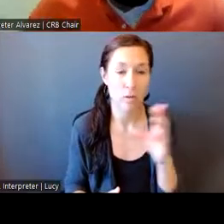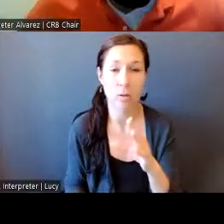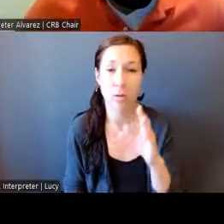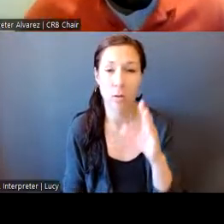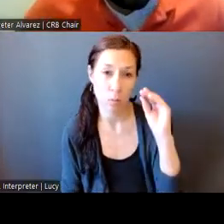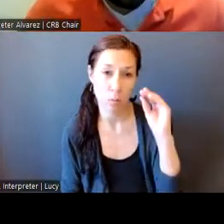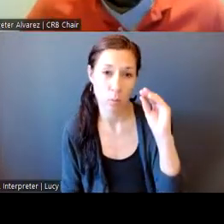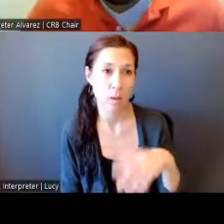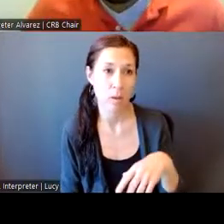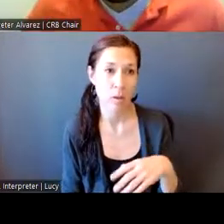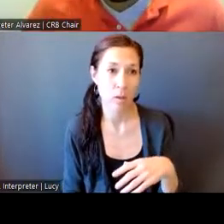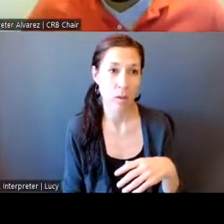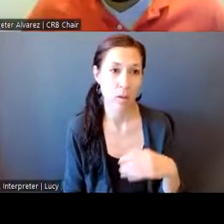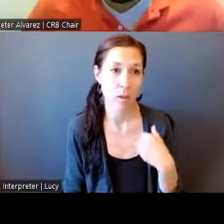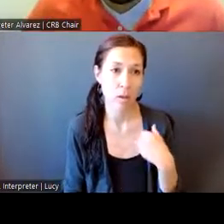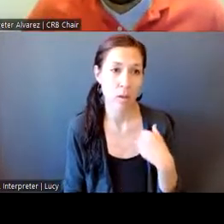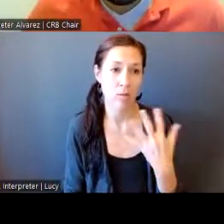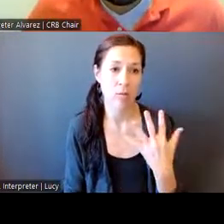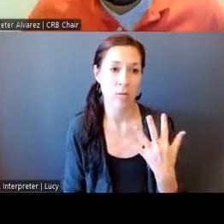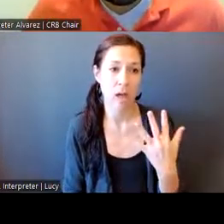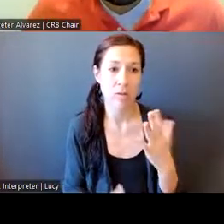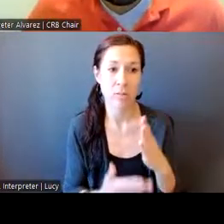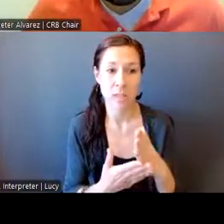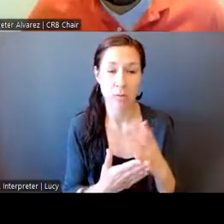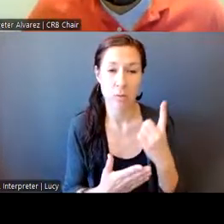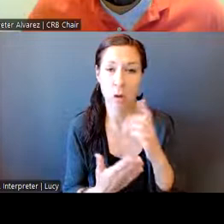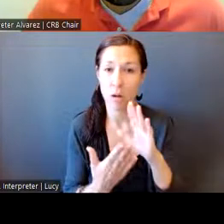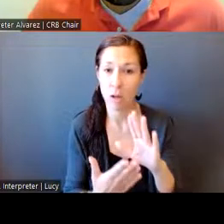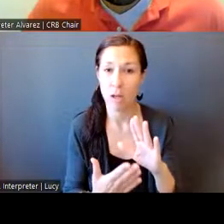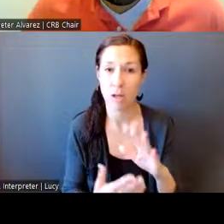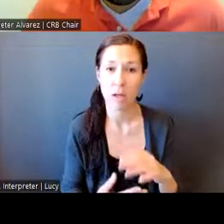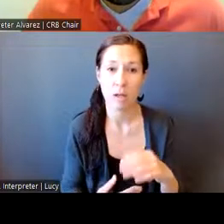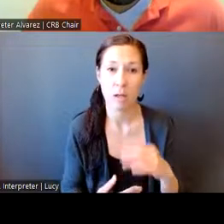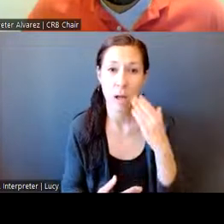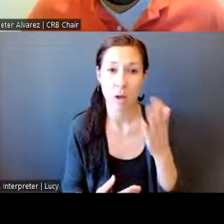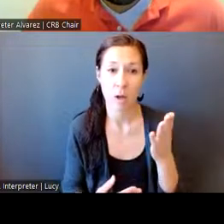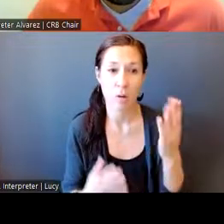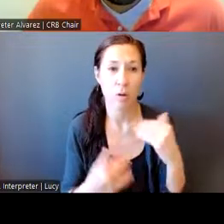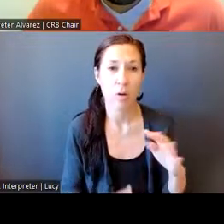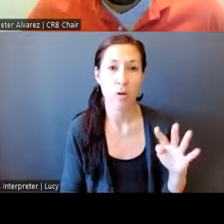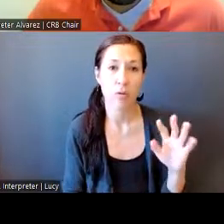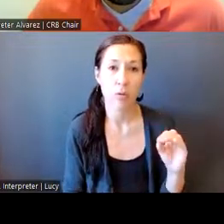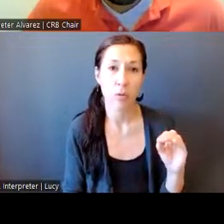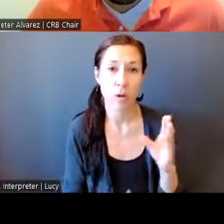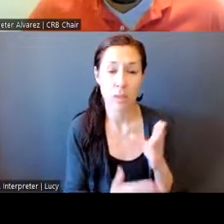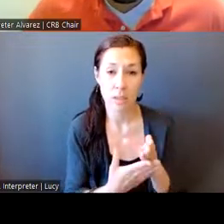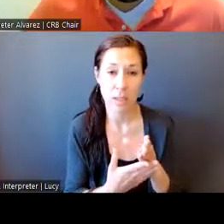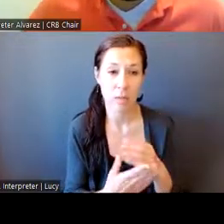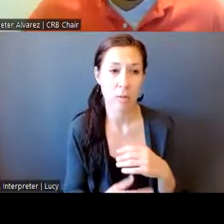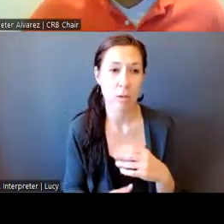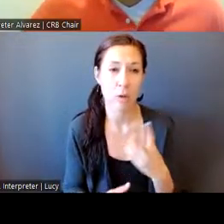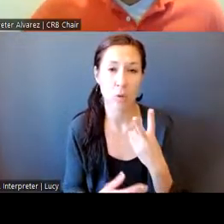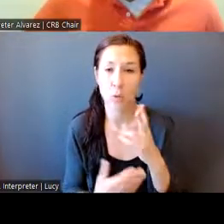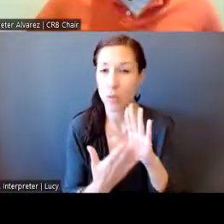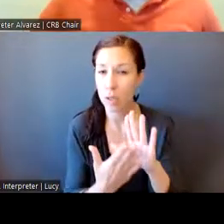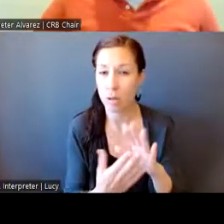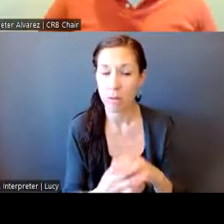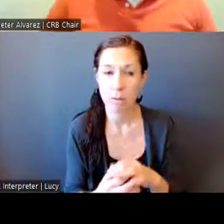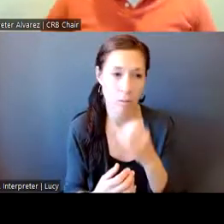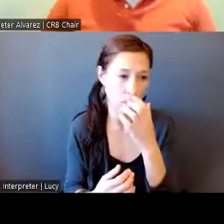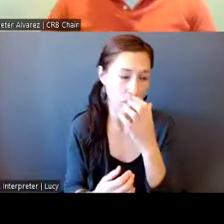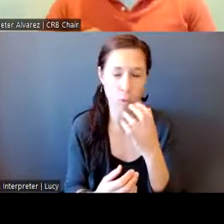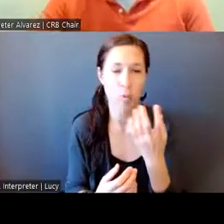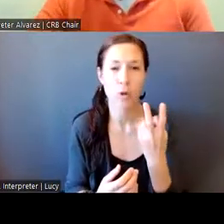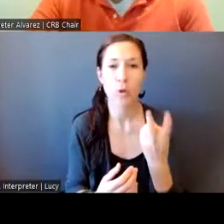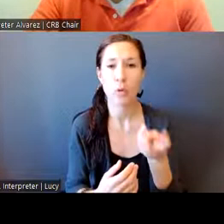five stopped and one encountered, unknown race for boys, 40 stopped, two observed